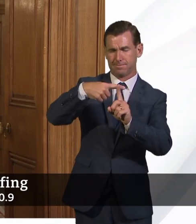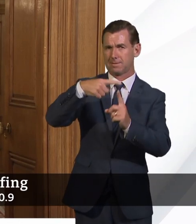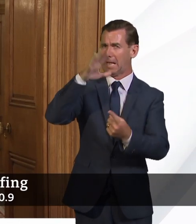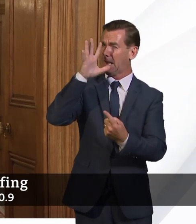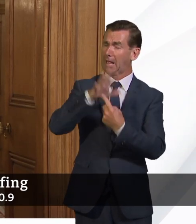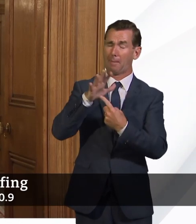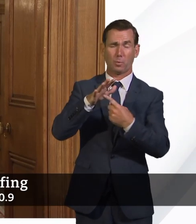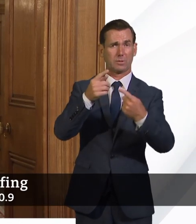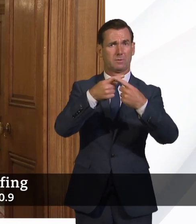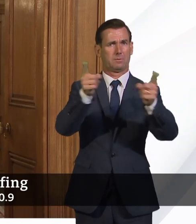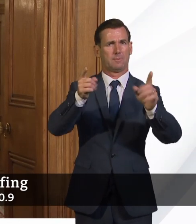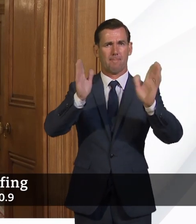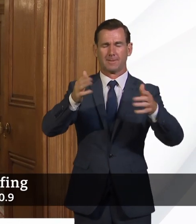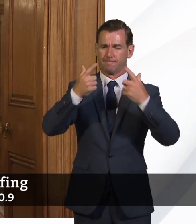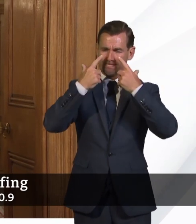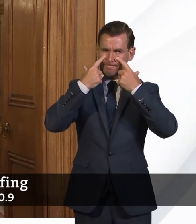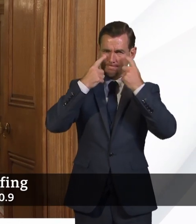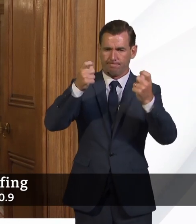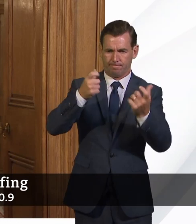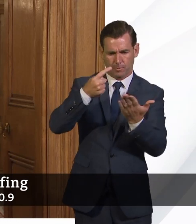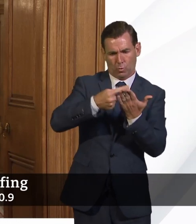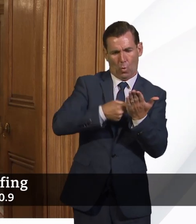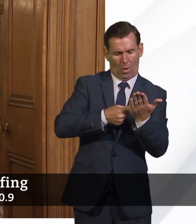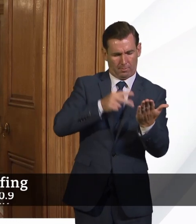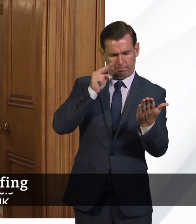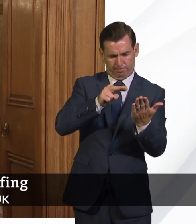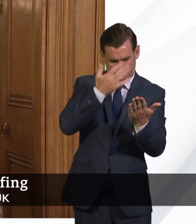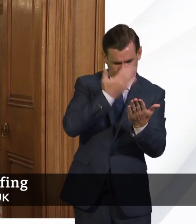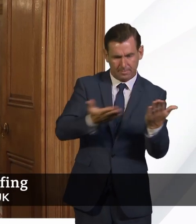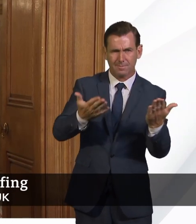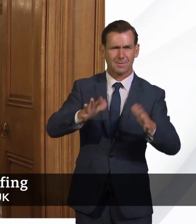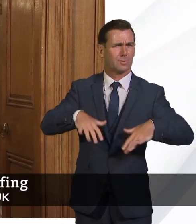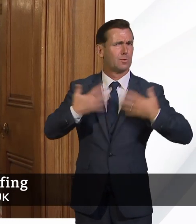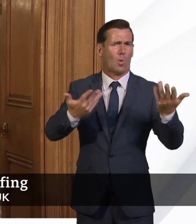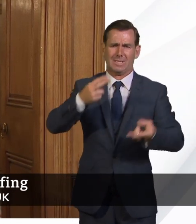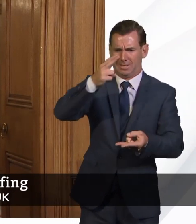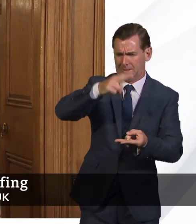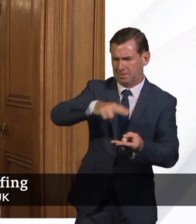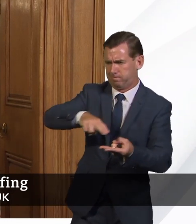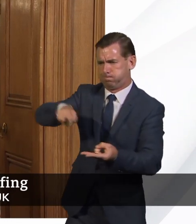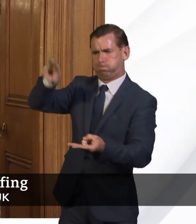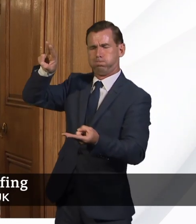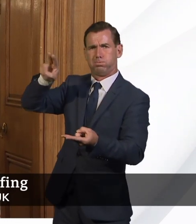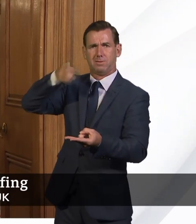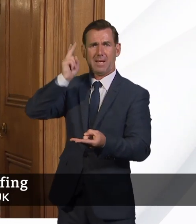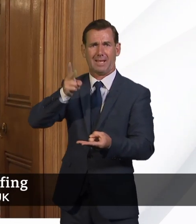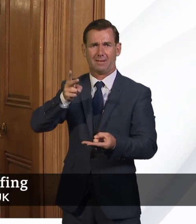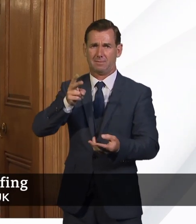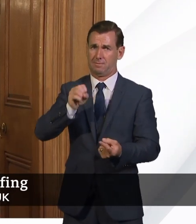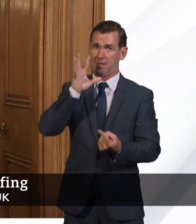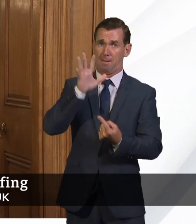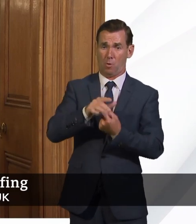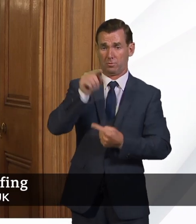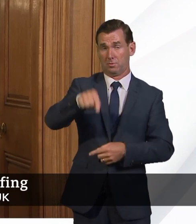continue to follow this advice. We do not want to be going backwards or facing a second spike. And of course, critically from